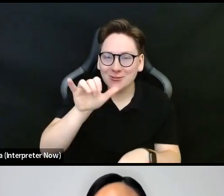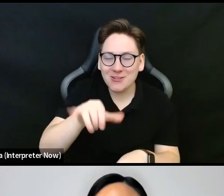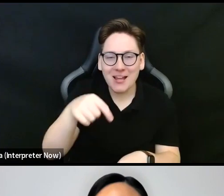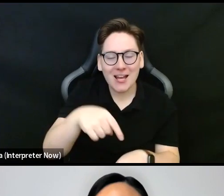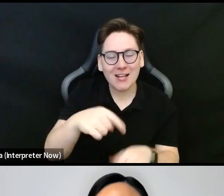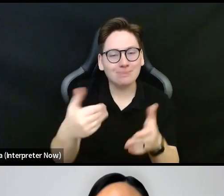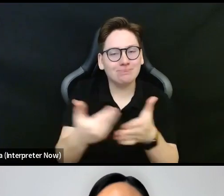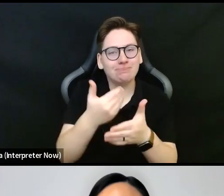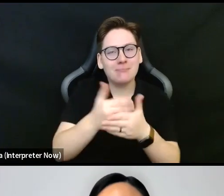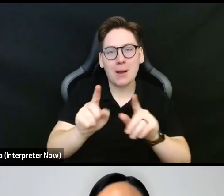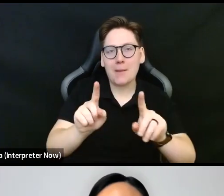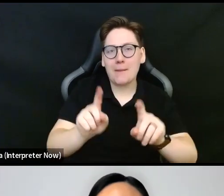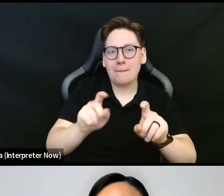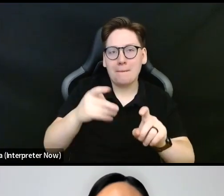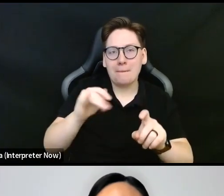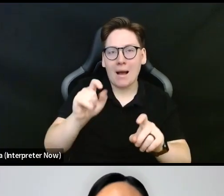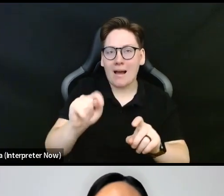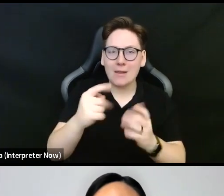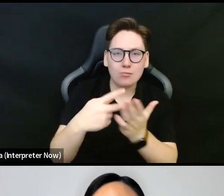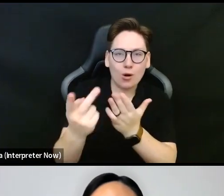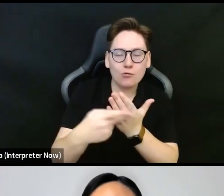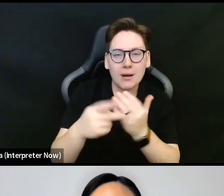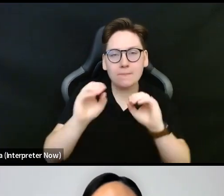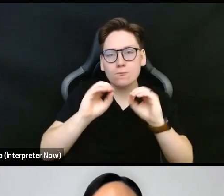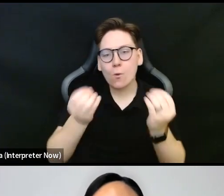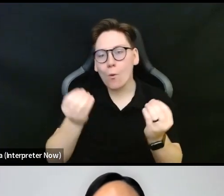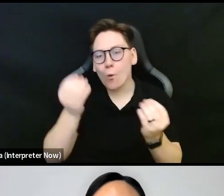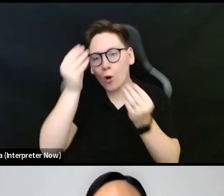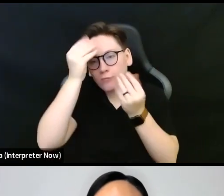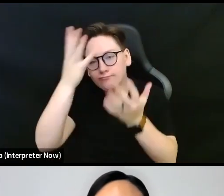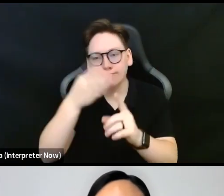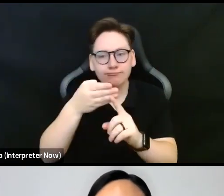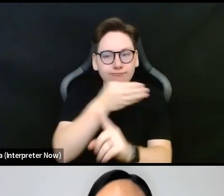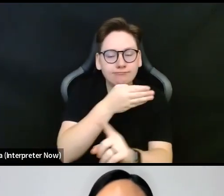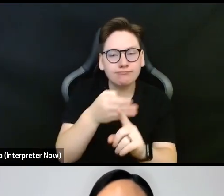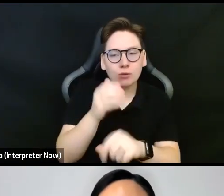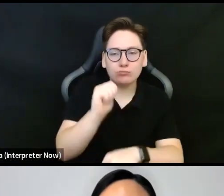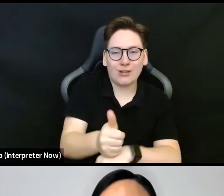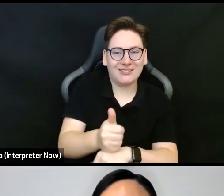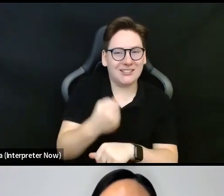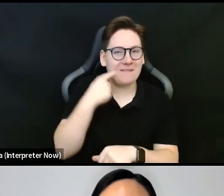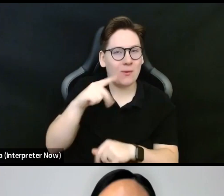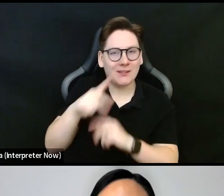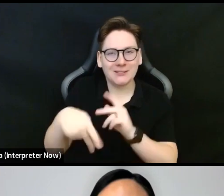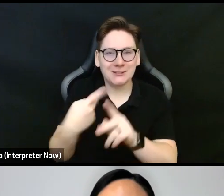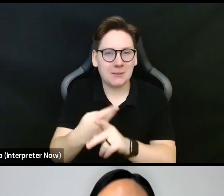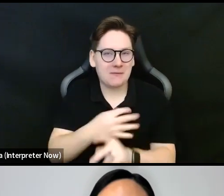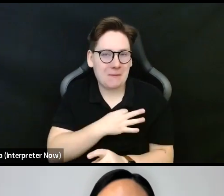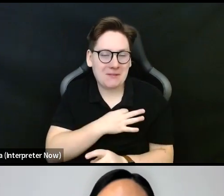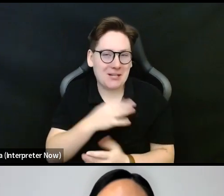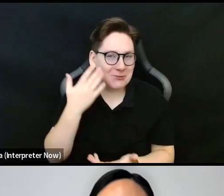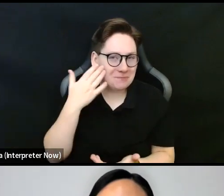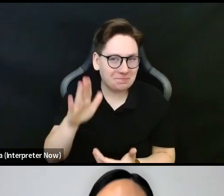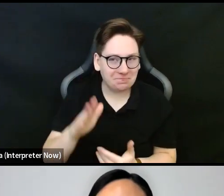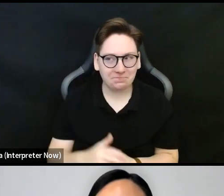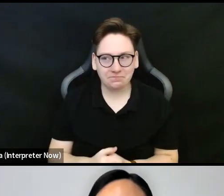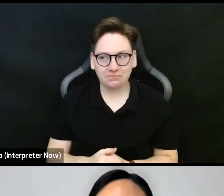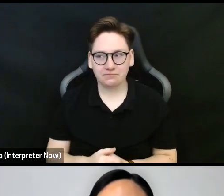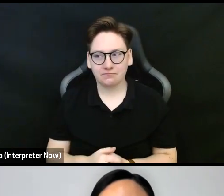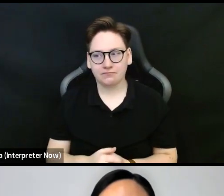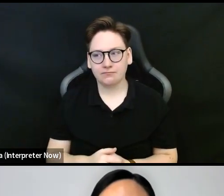program and there's really no precedent for an application like this before. We are anticipating